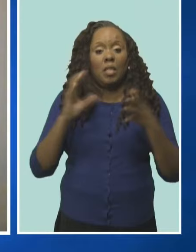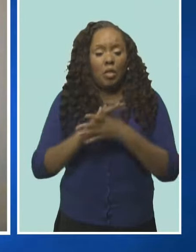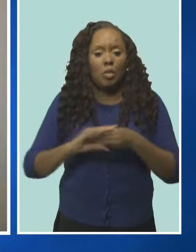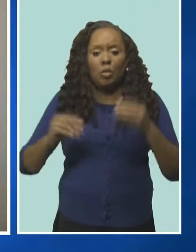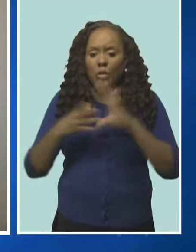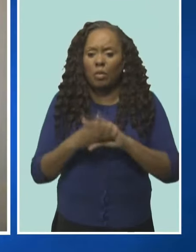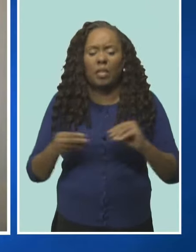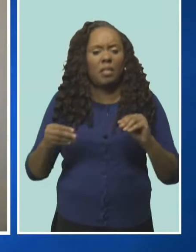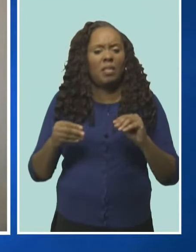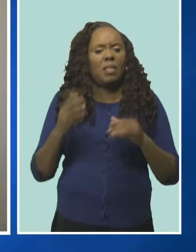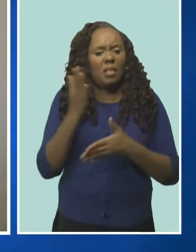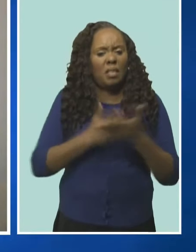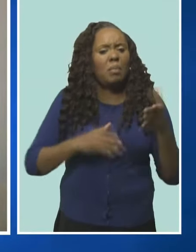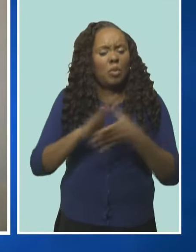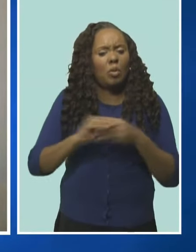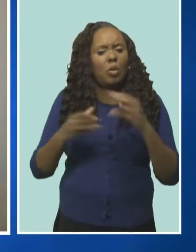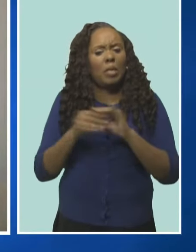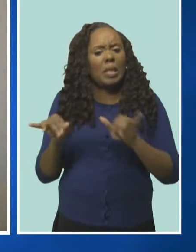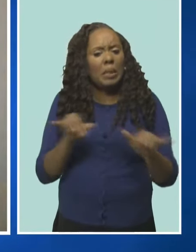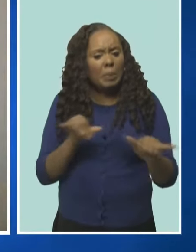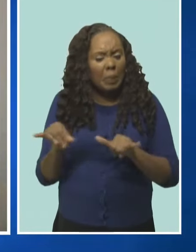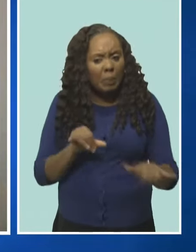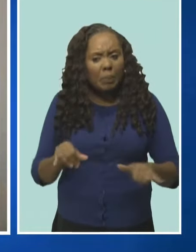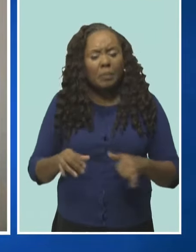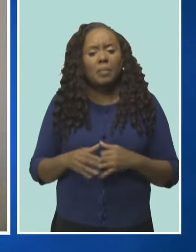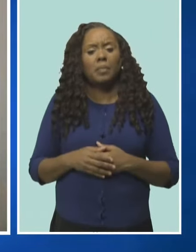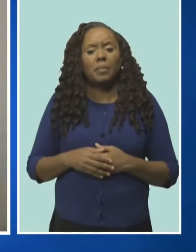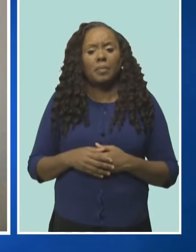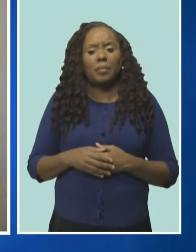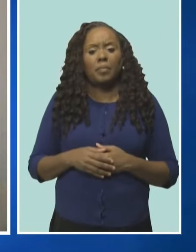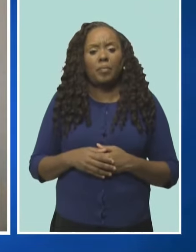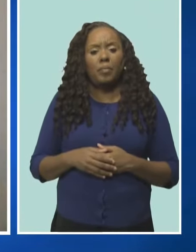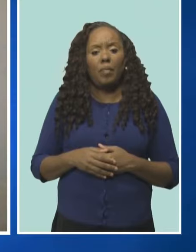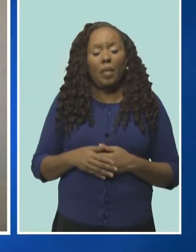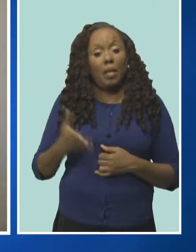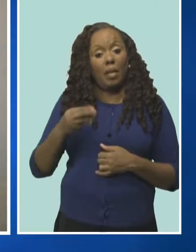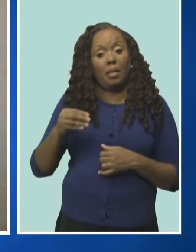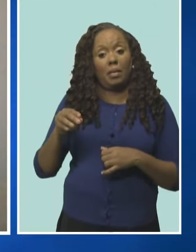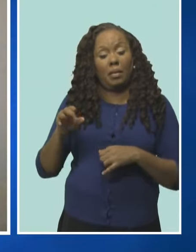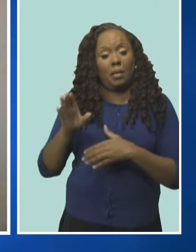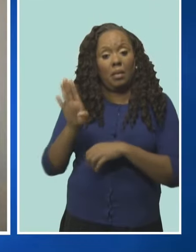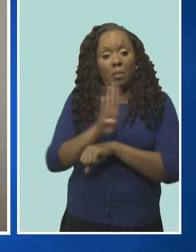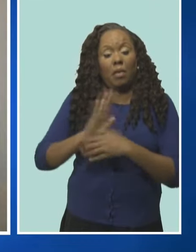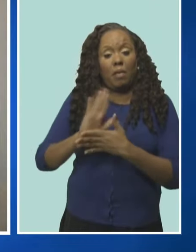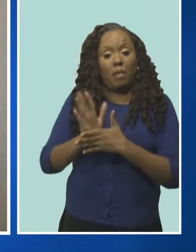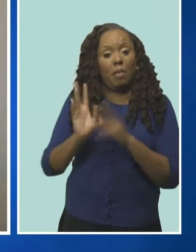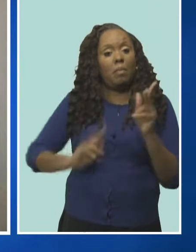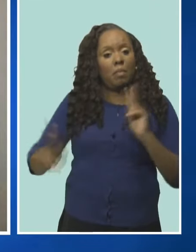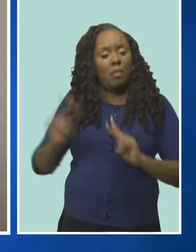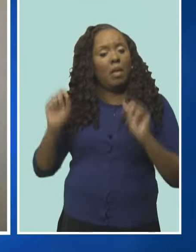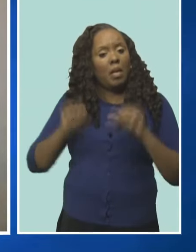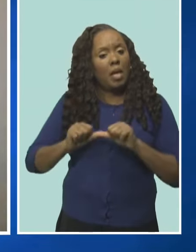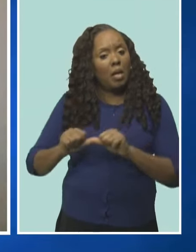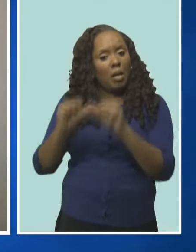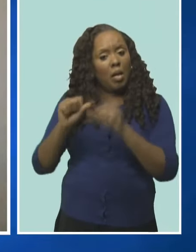quite similar. And it also gives impetus for the Barbadian filmmakers to continue their work, knowing that their